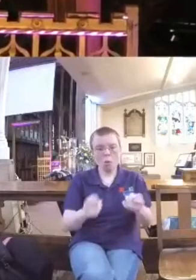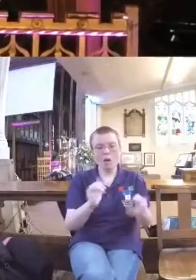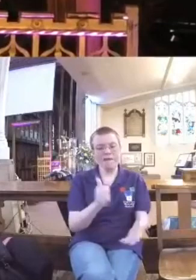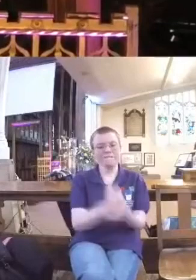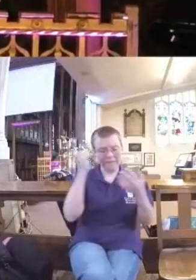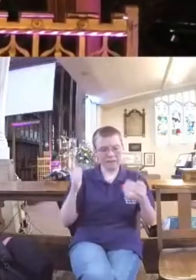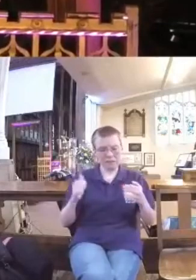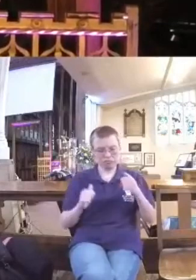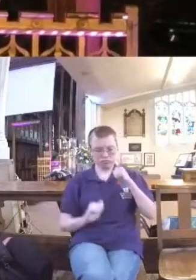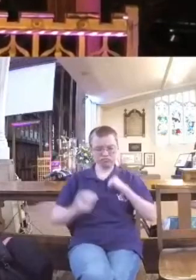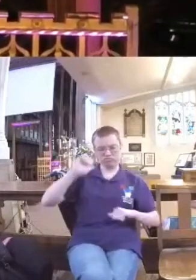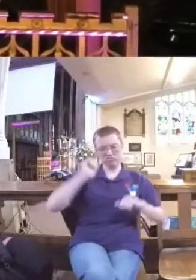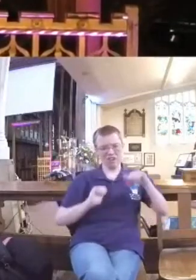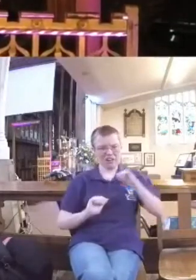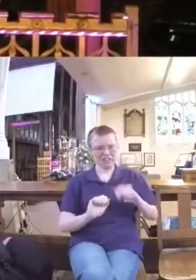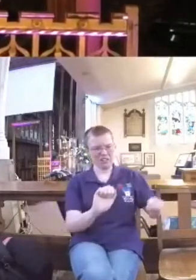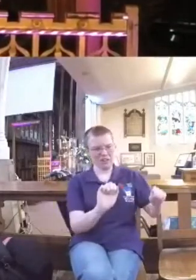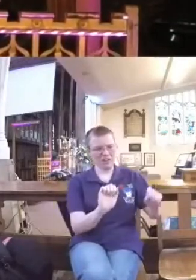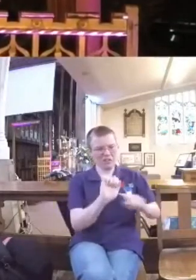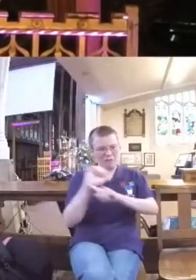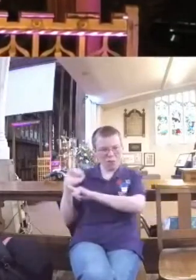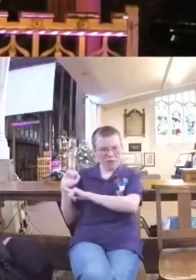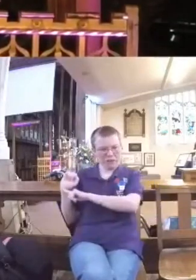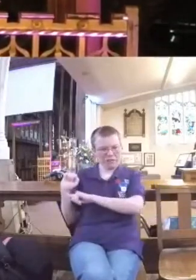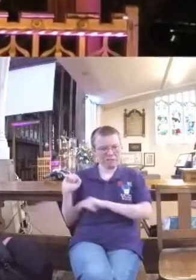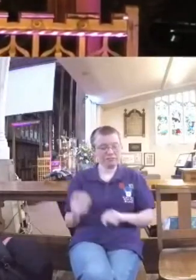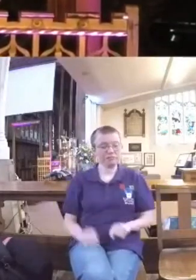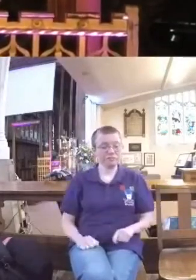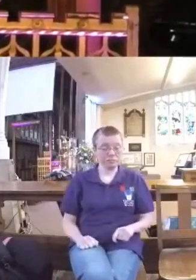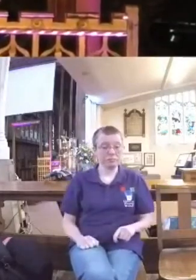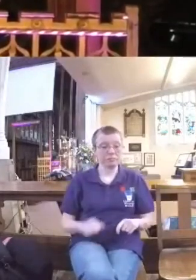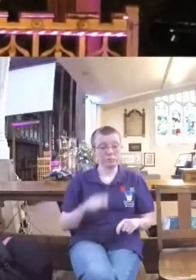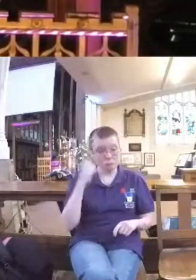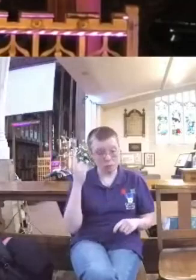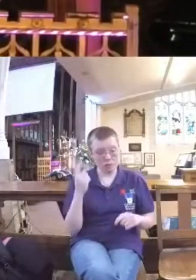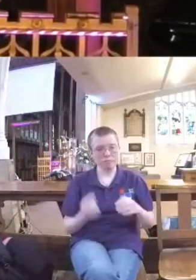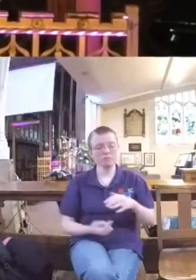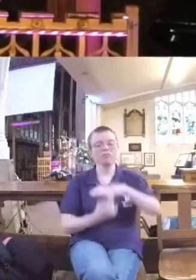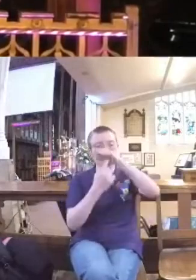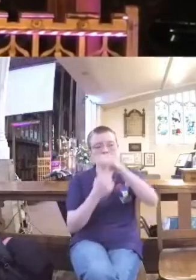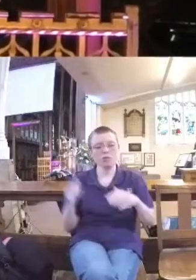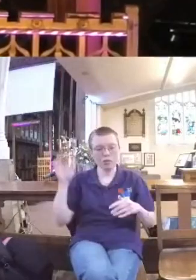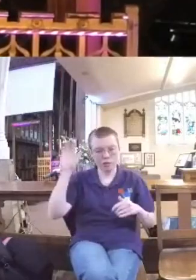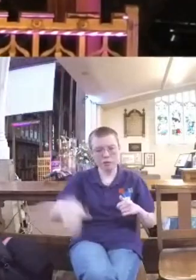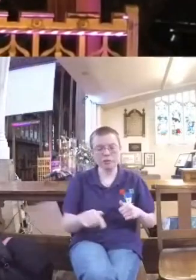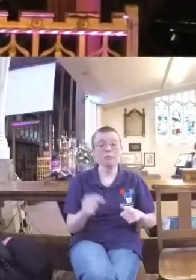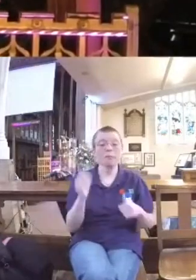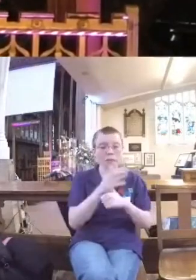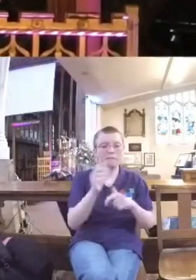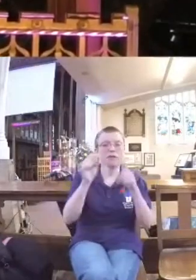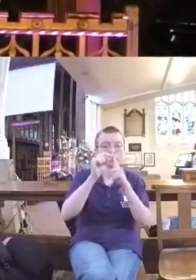pride, as long as we go back to number one, glorifying God and not self-congratulating.